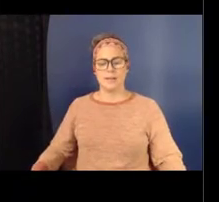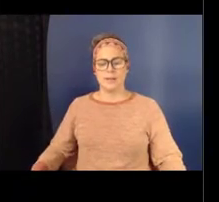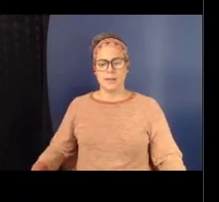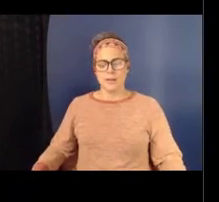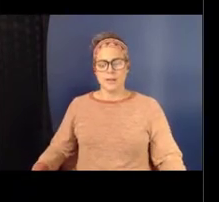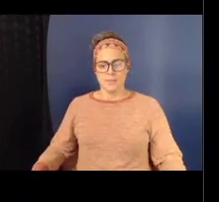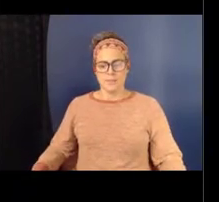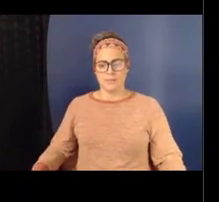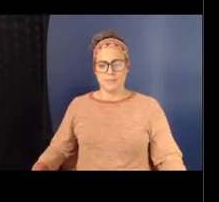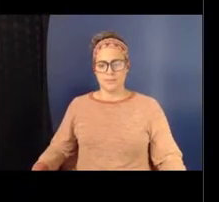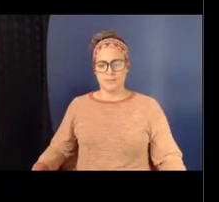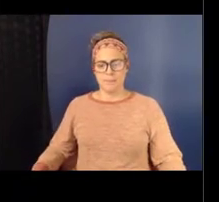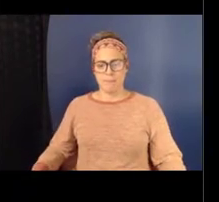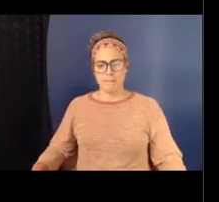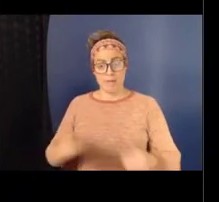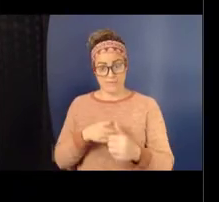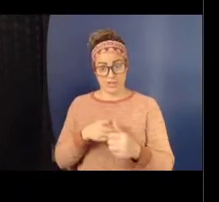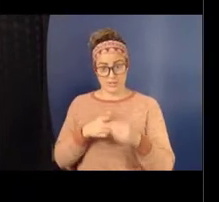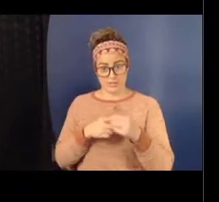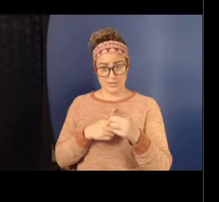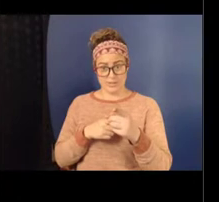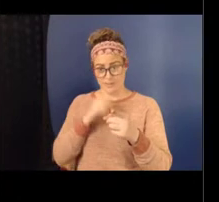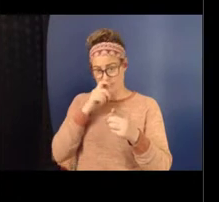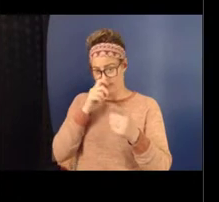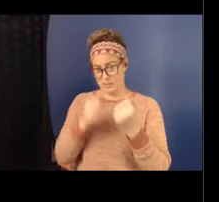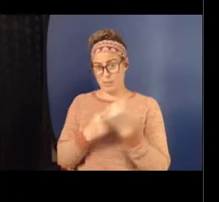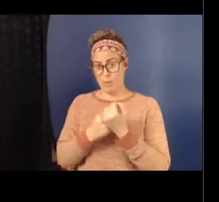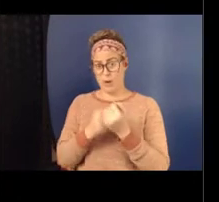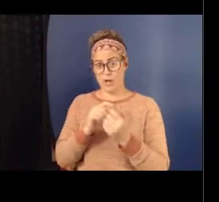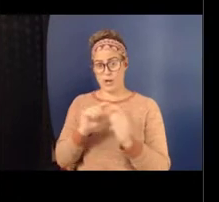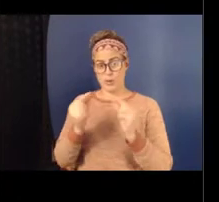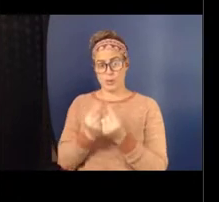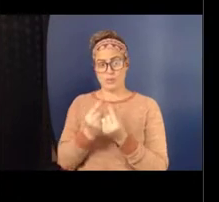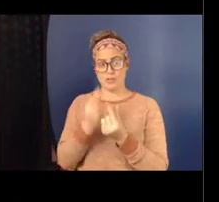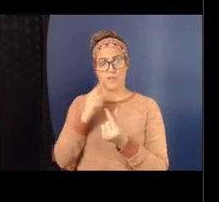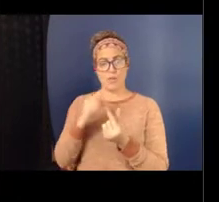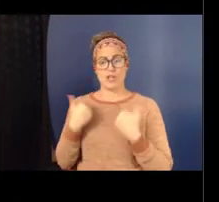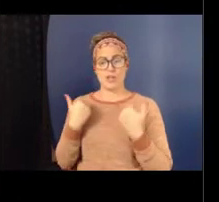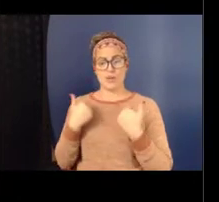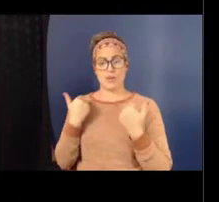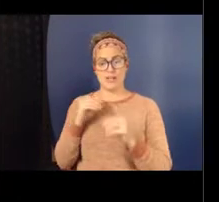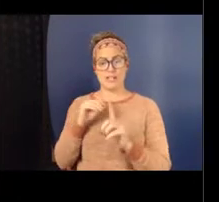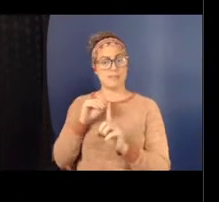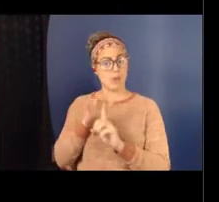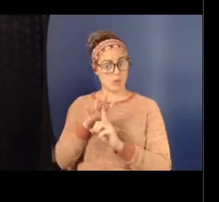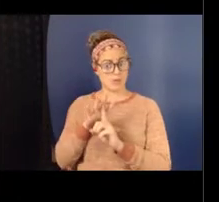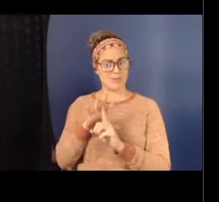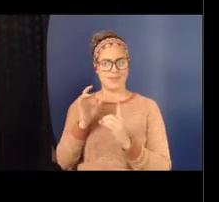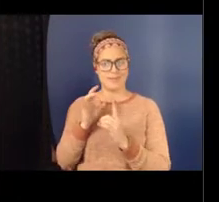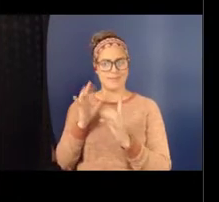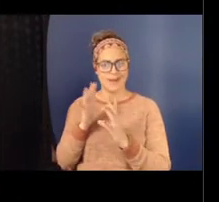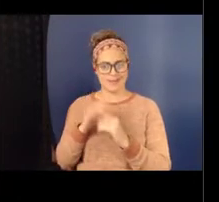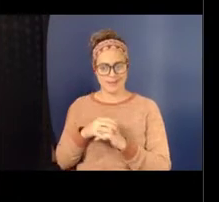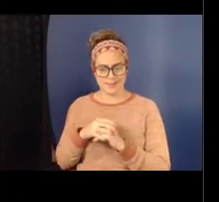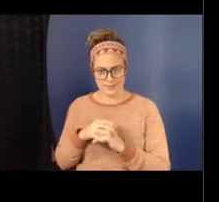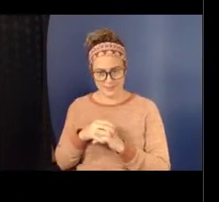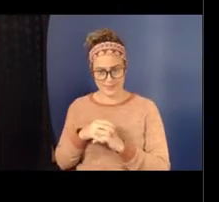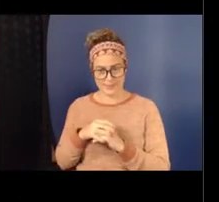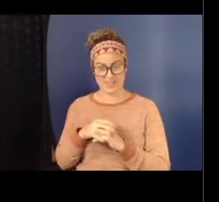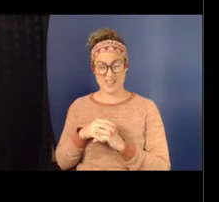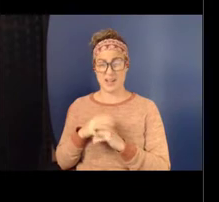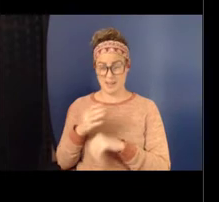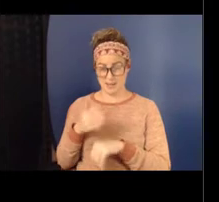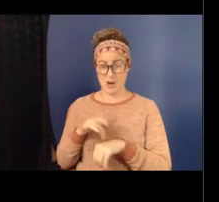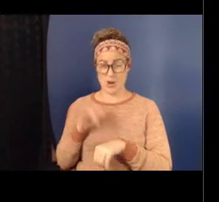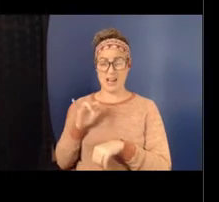First, the support groups for youth who have been exposed to violence. Early on, we felt that this was a